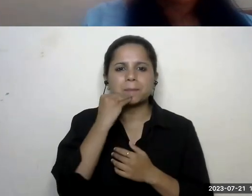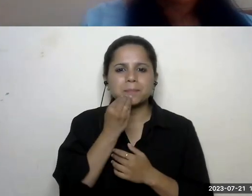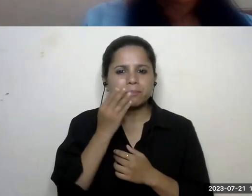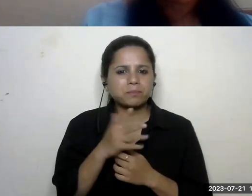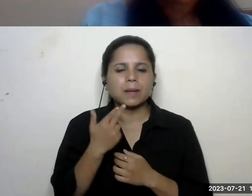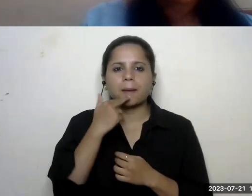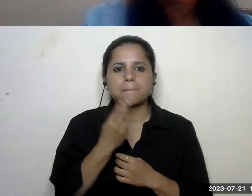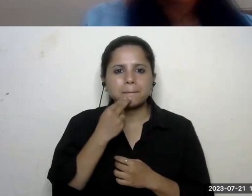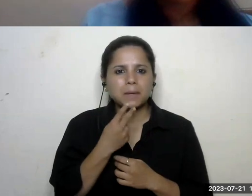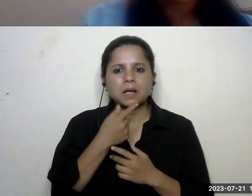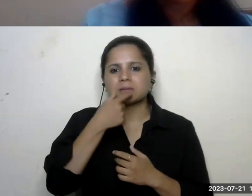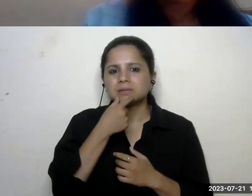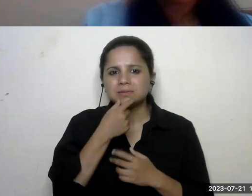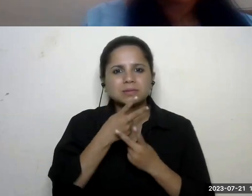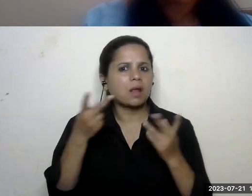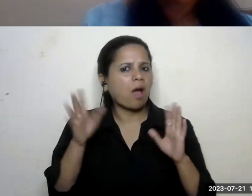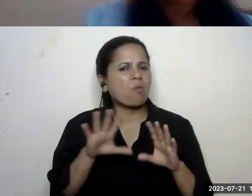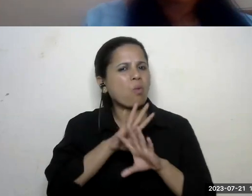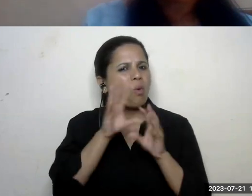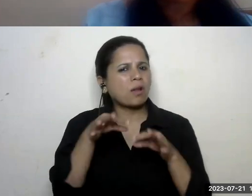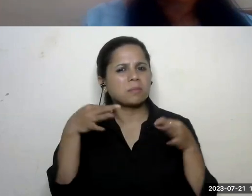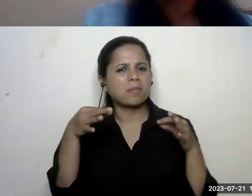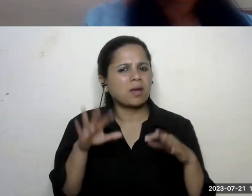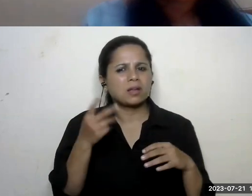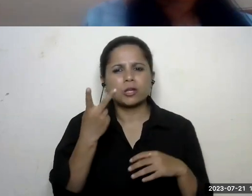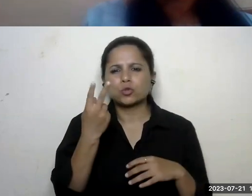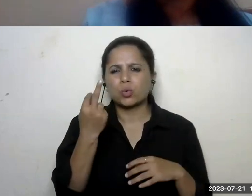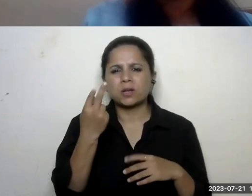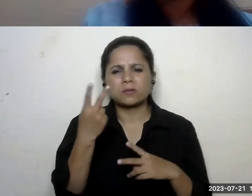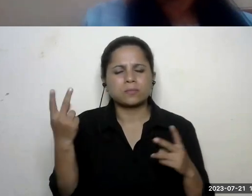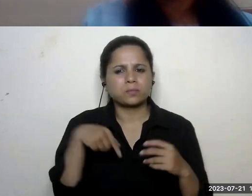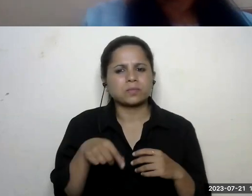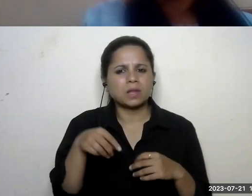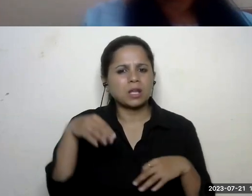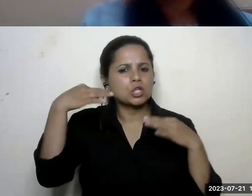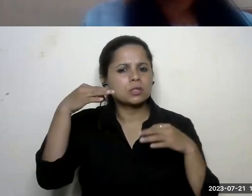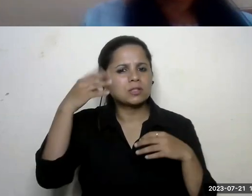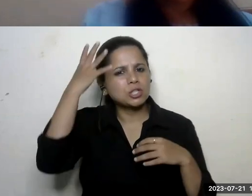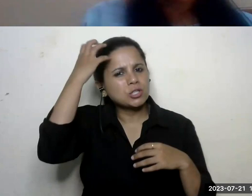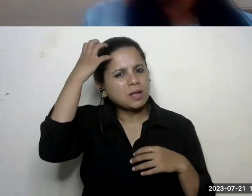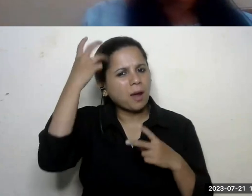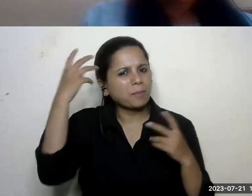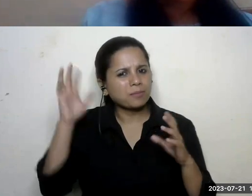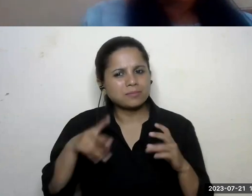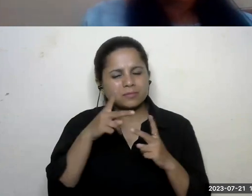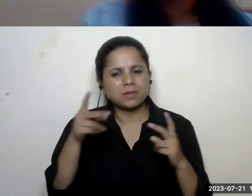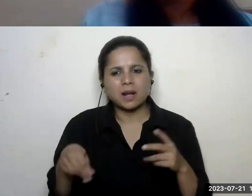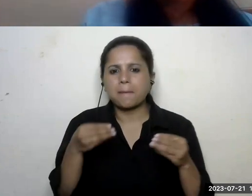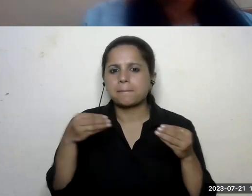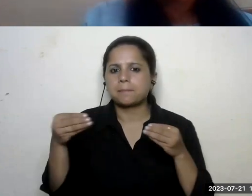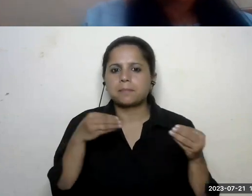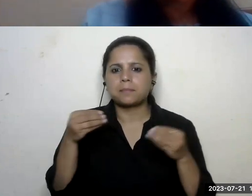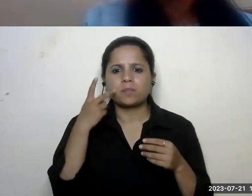and i mean it's a i don't know 20 rupee shampoo sachet and i think that that plastic is going to